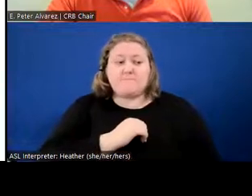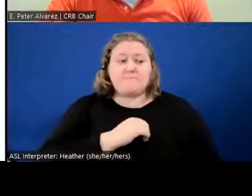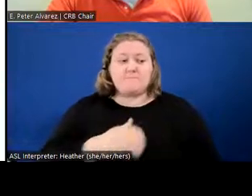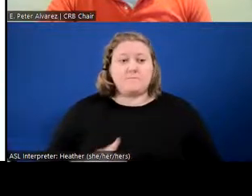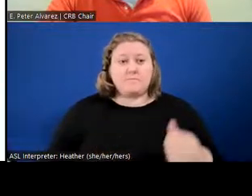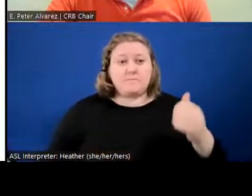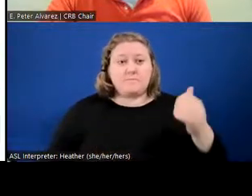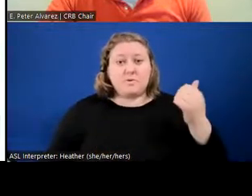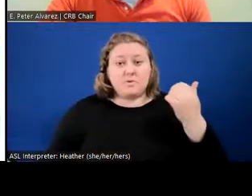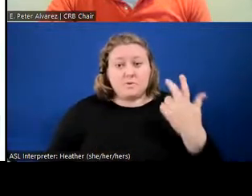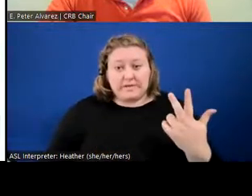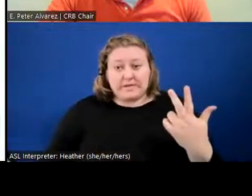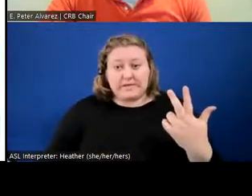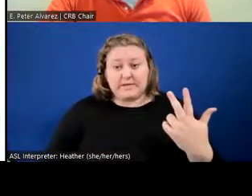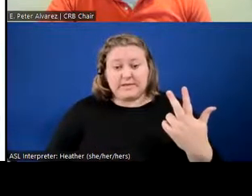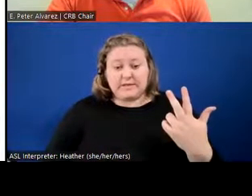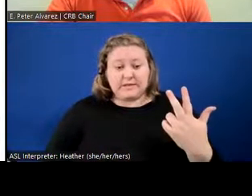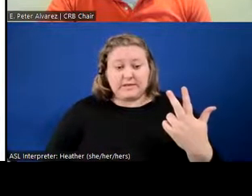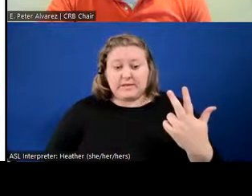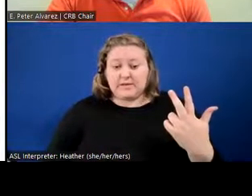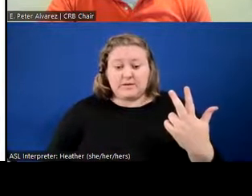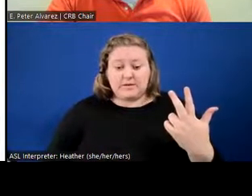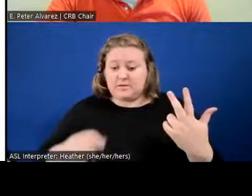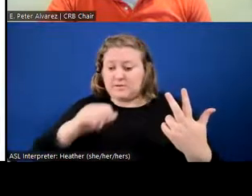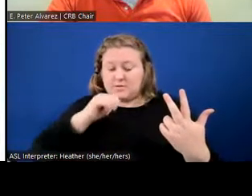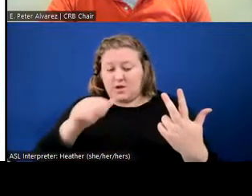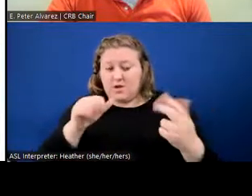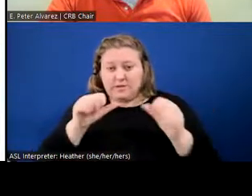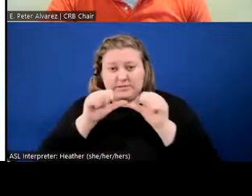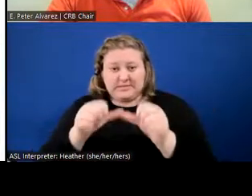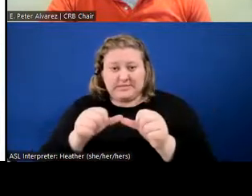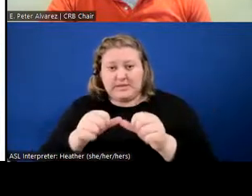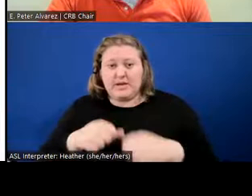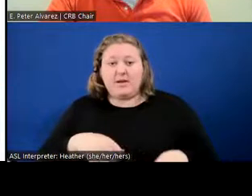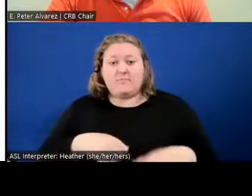Three were not sustained. And three were found to be out of scope.